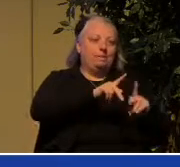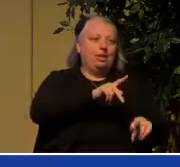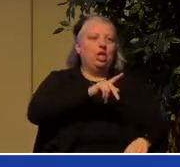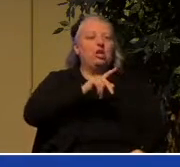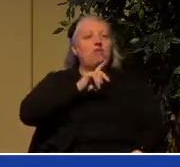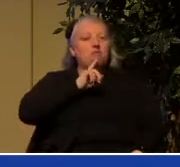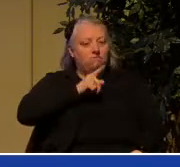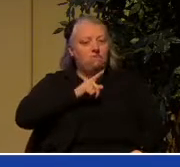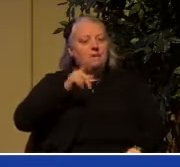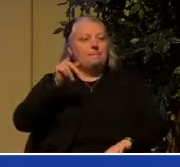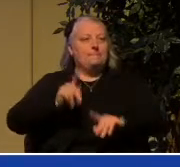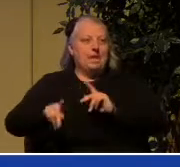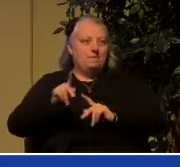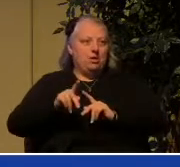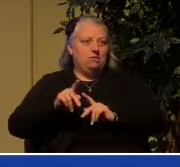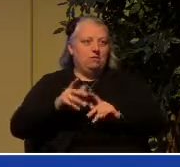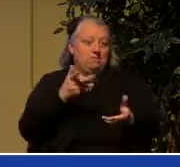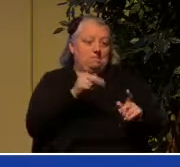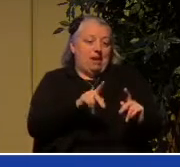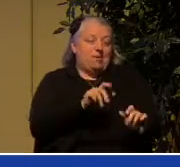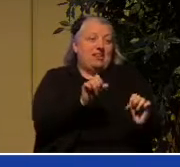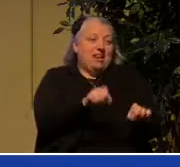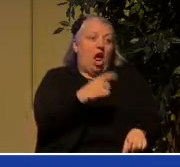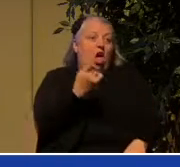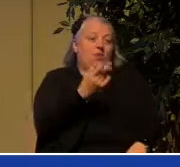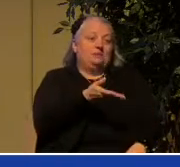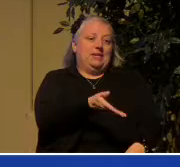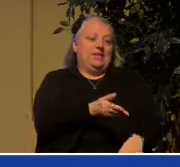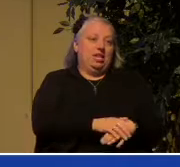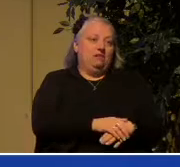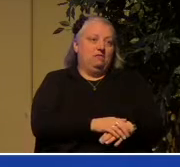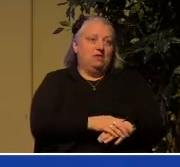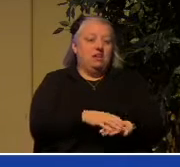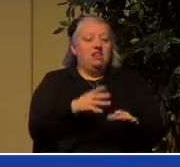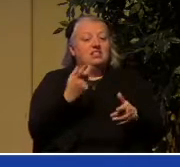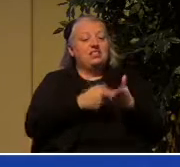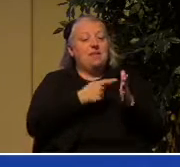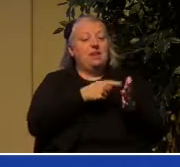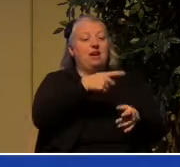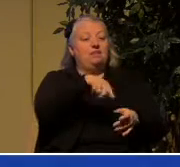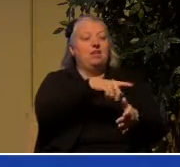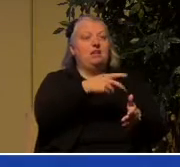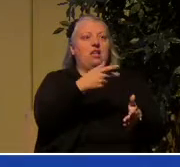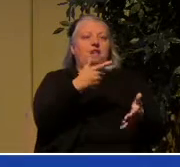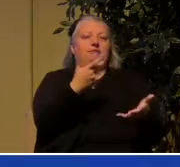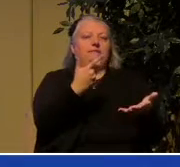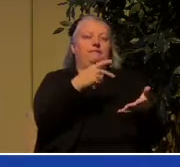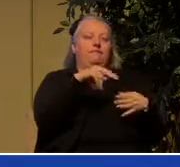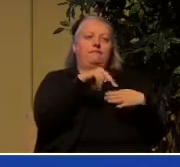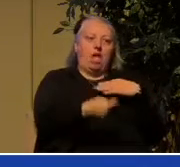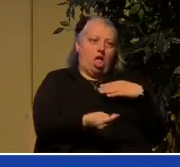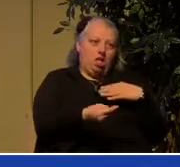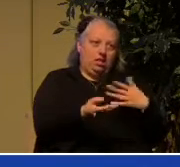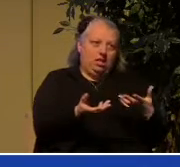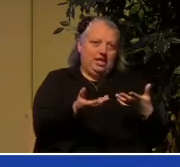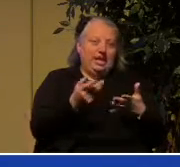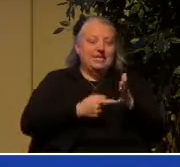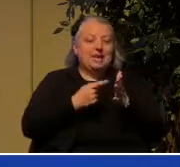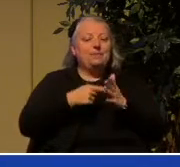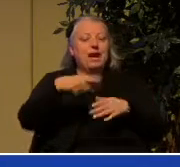And people can't always be there. Sometimes they're fallible. Sometimes they miss us. Sometimes they are